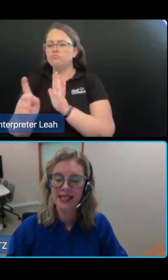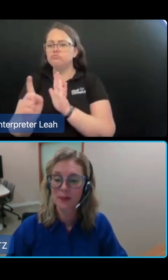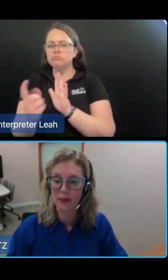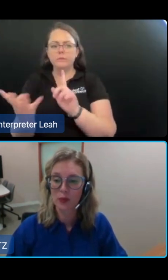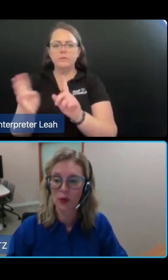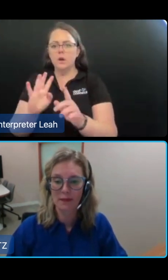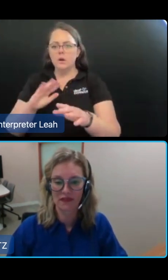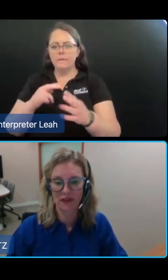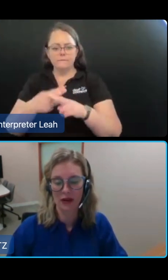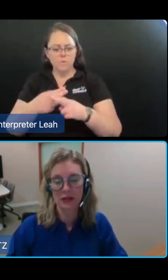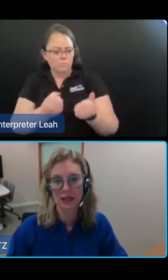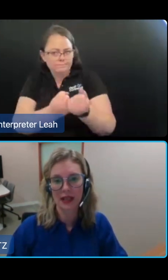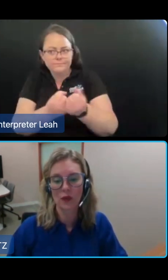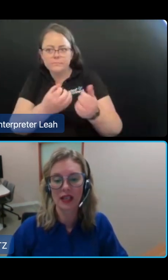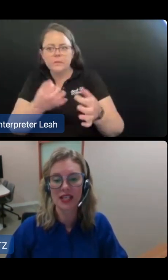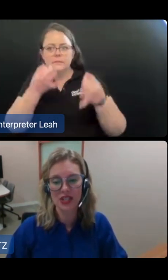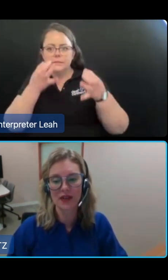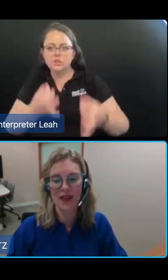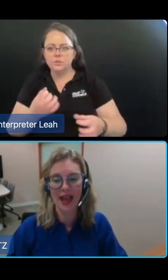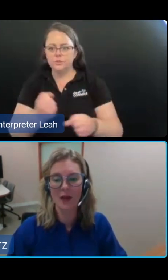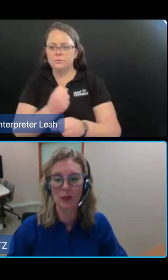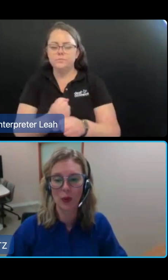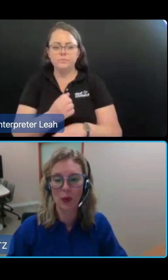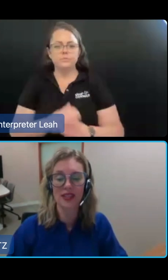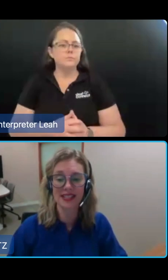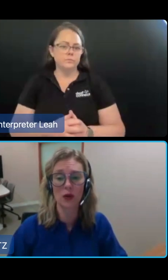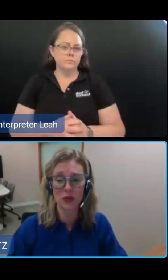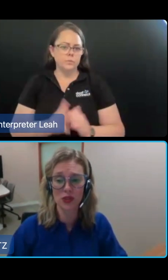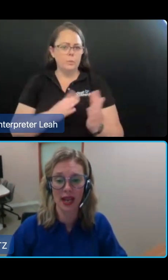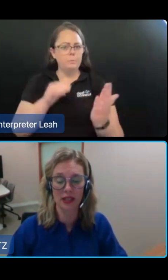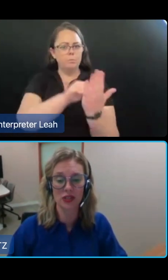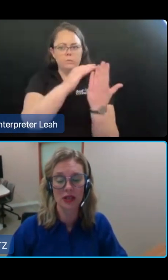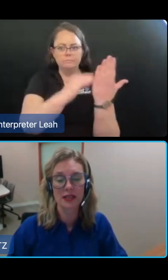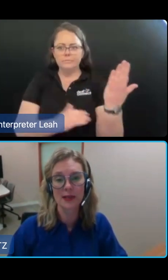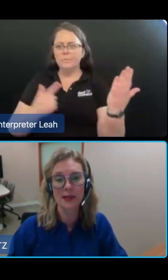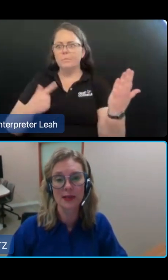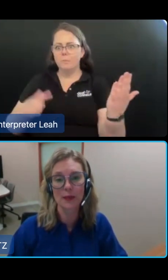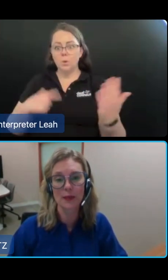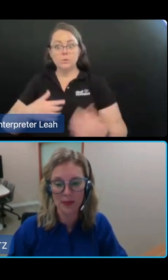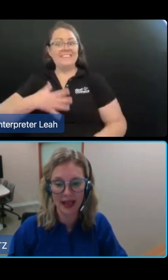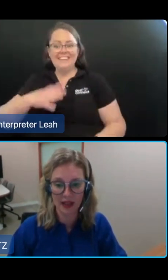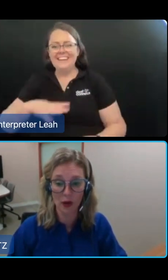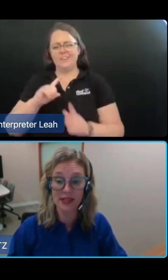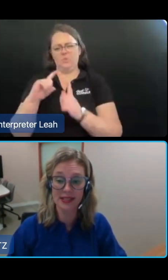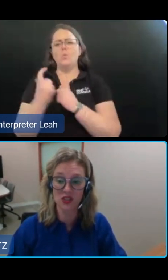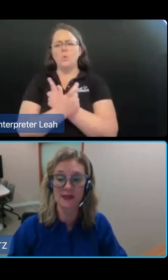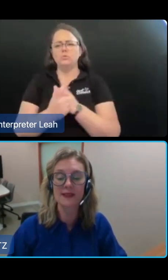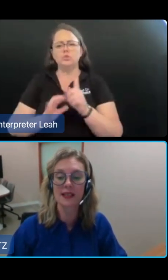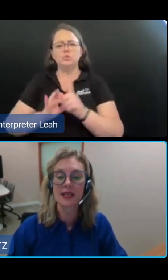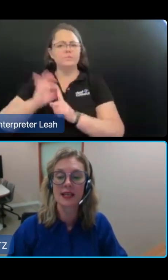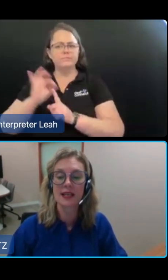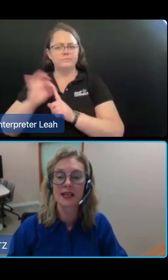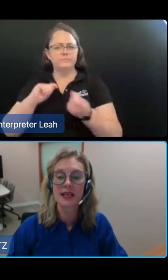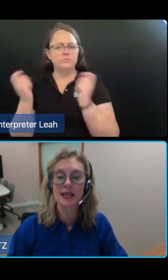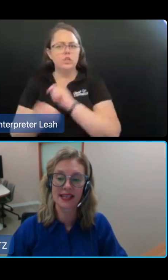This has been brought up front in recognition of how important this cultural change, supporting people to make their own decisions,